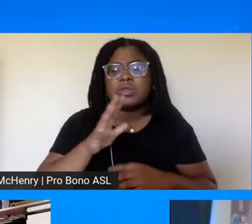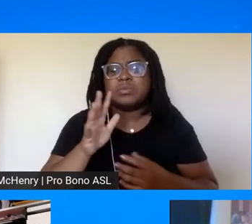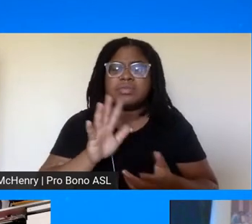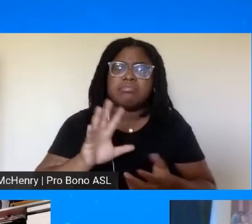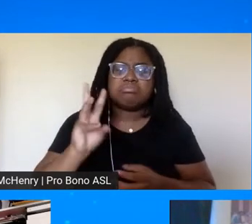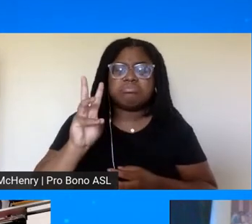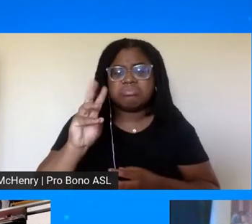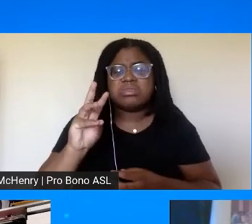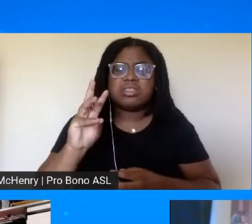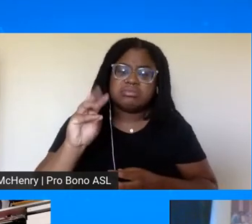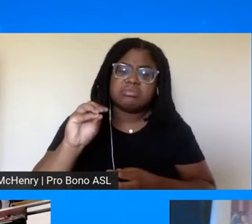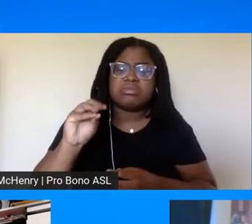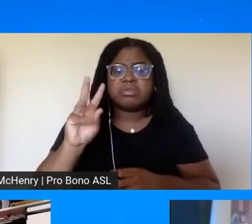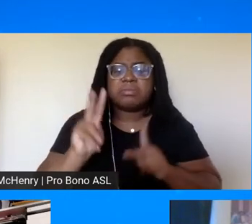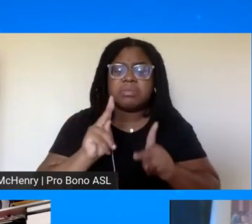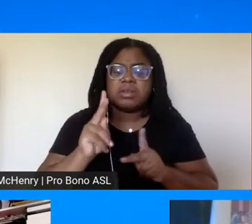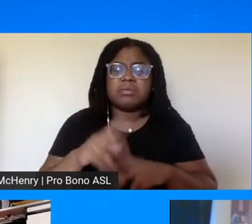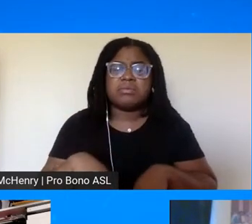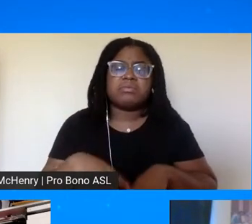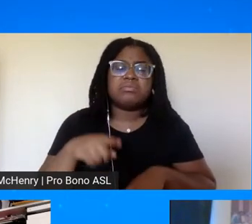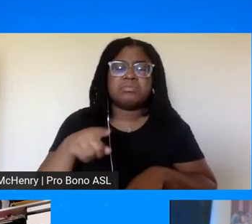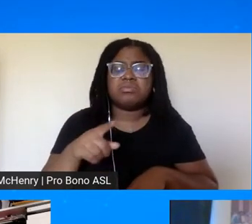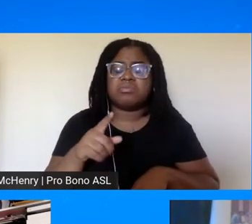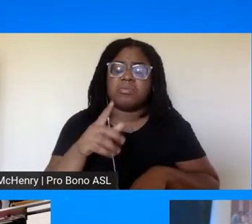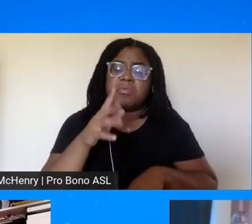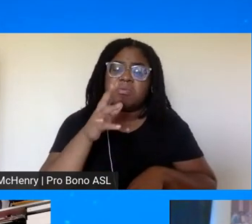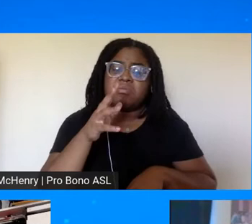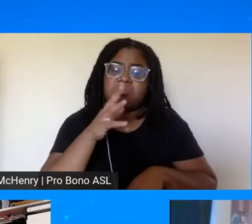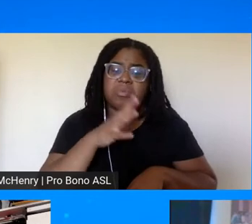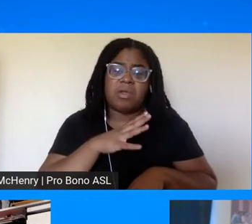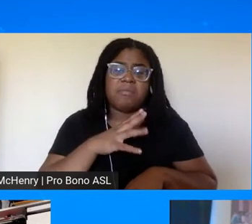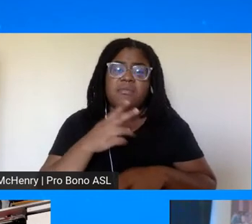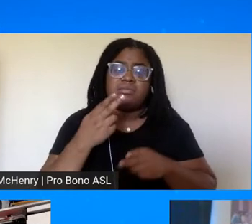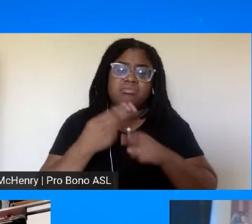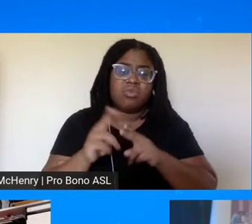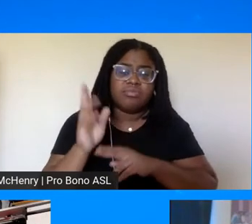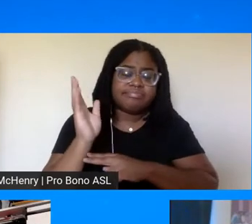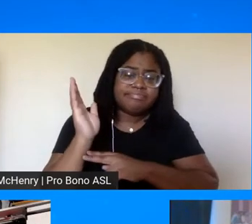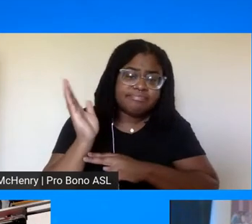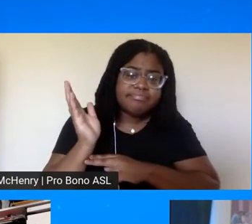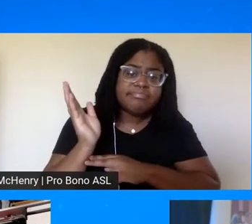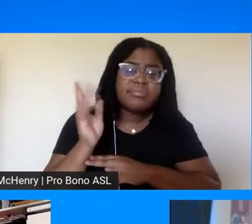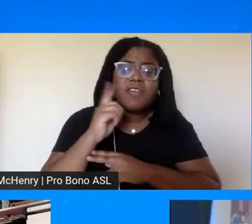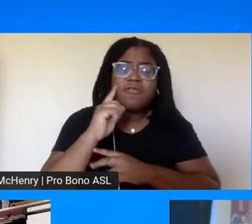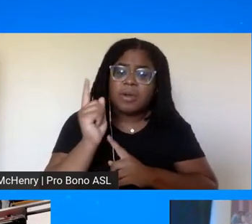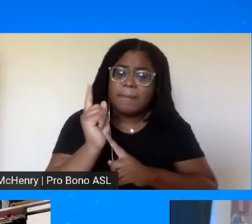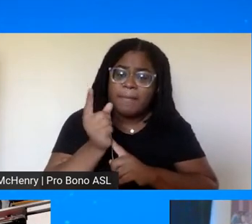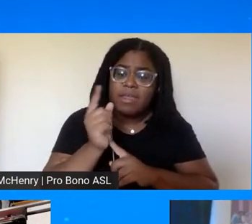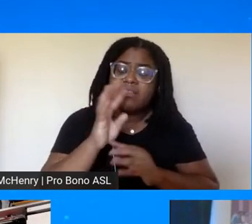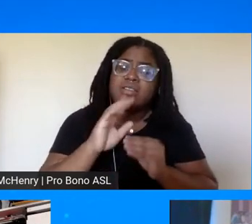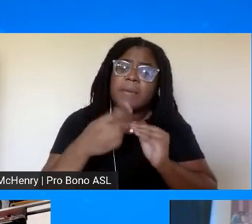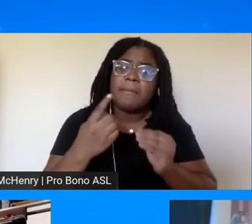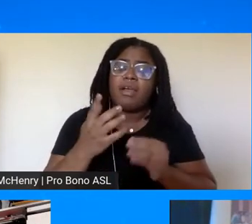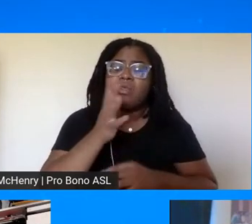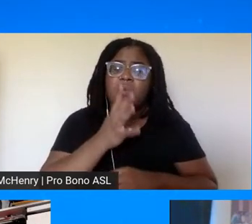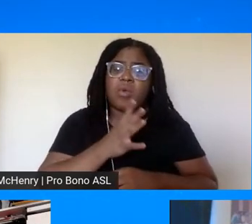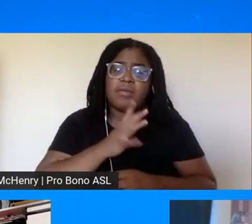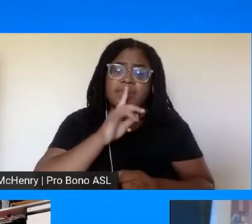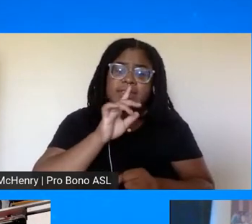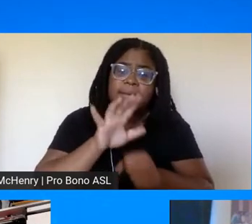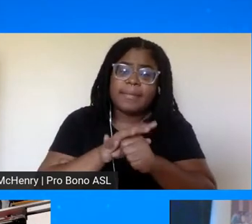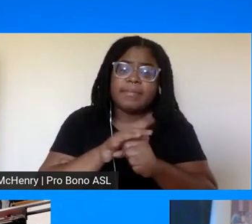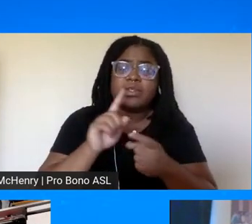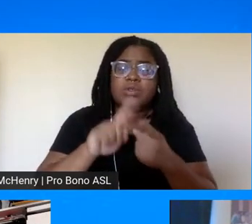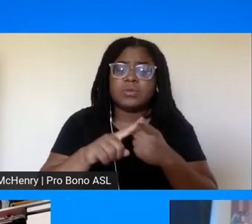daisy bates spoke for about really just over a minute and really what she she just talked about the women's commitment to help